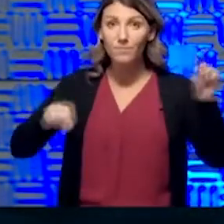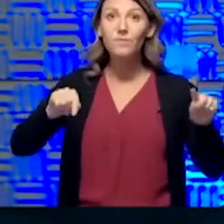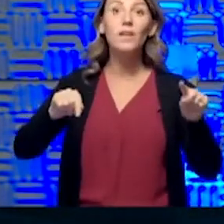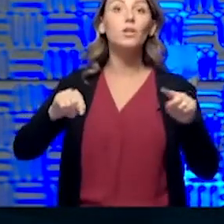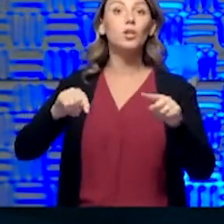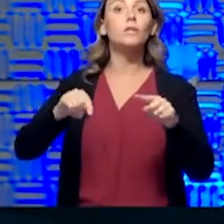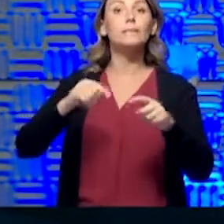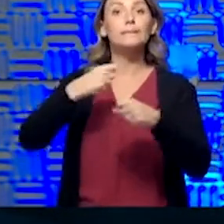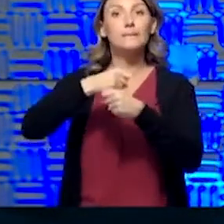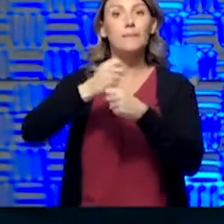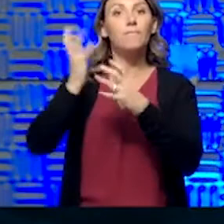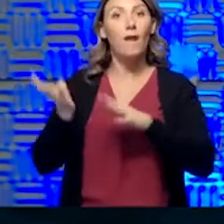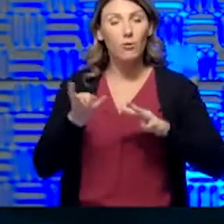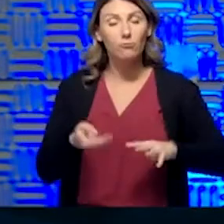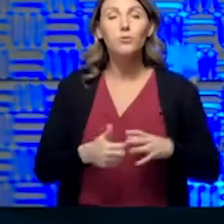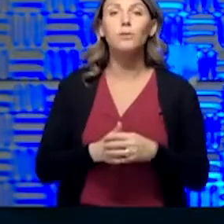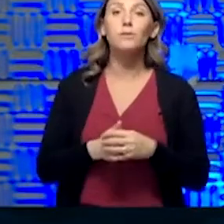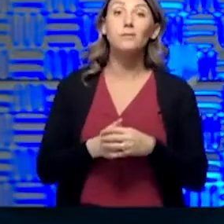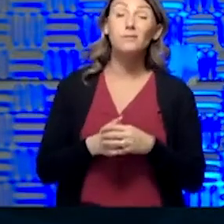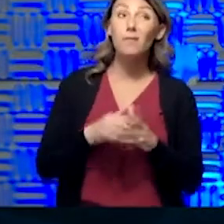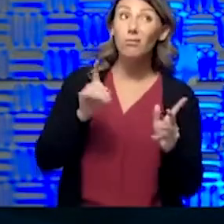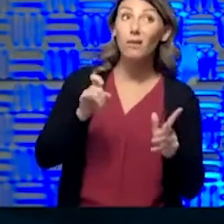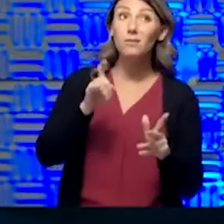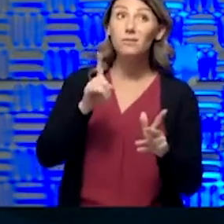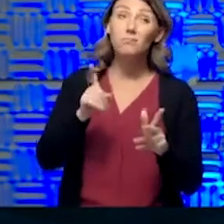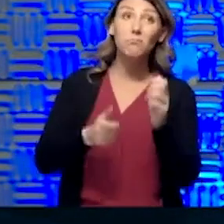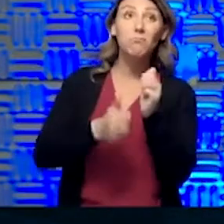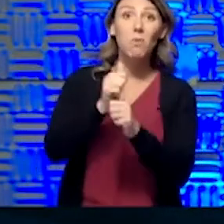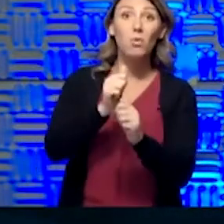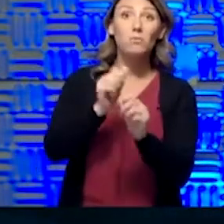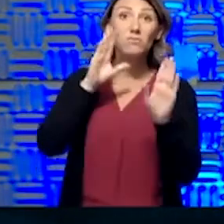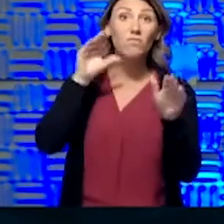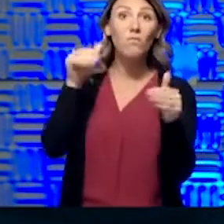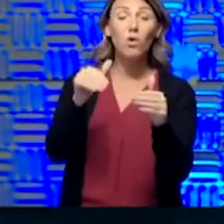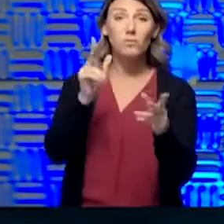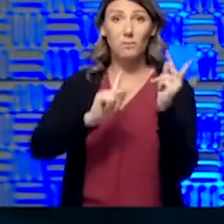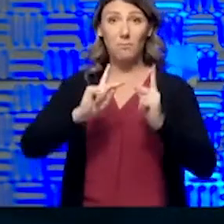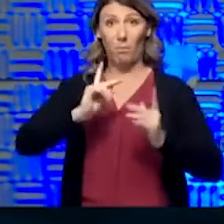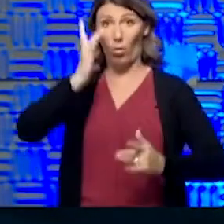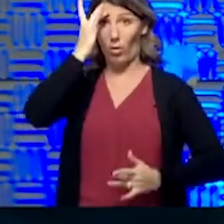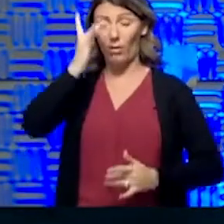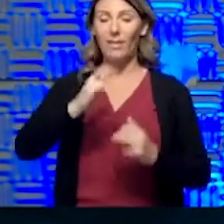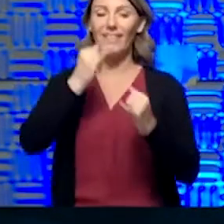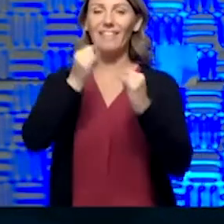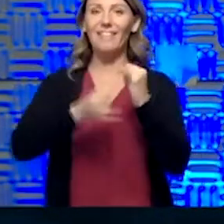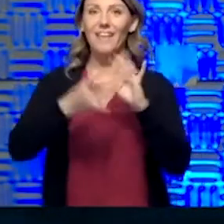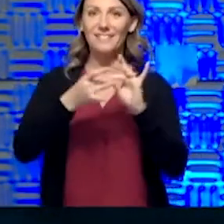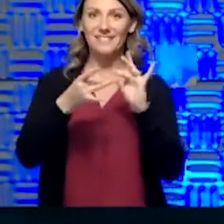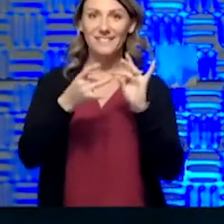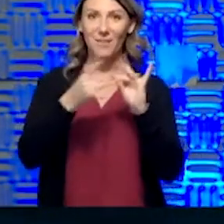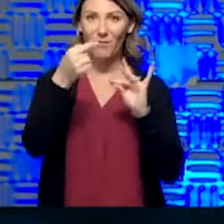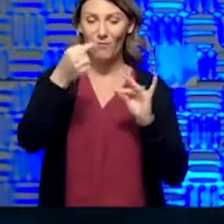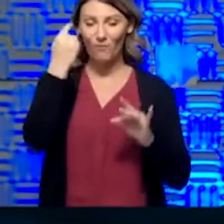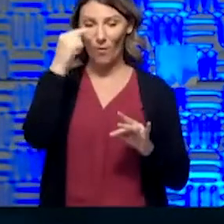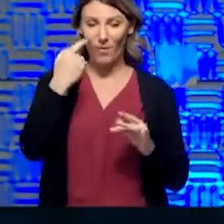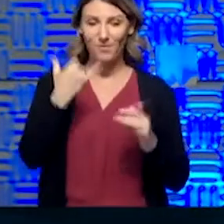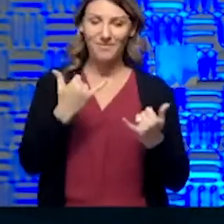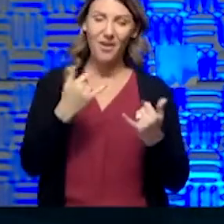good snapshot. And, again, those have been mostly targeted towards people who are ill. Last comment, for now anyway, for me,